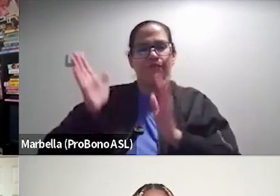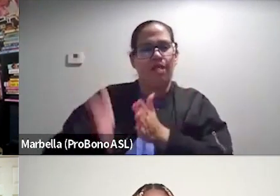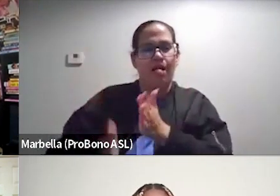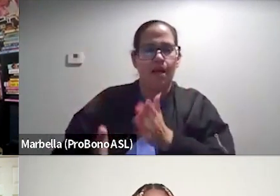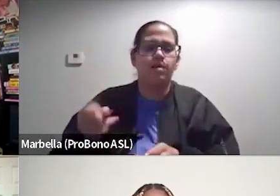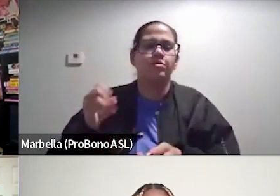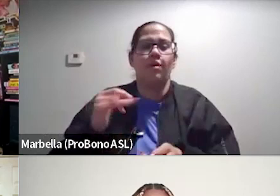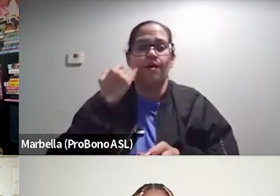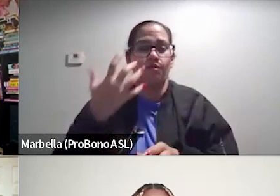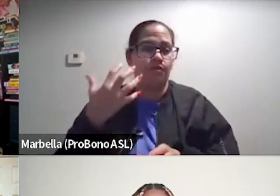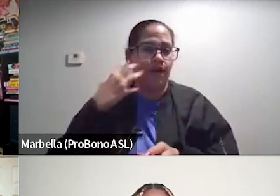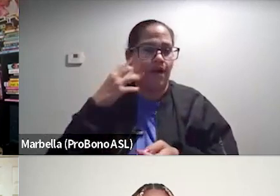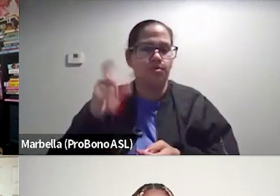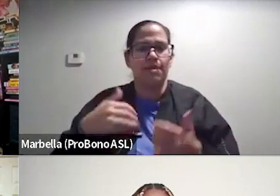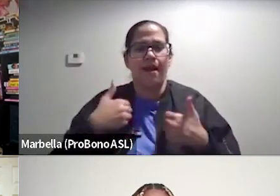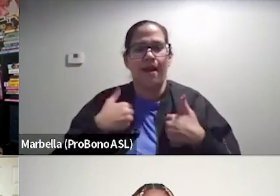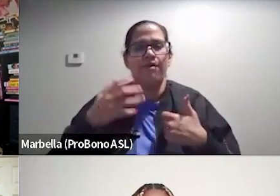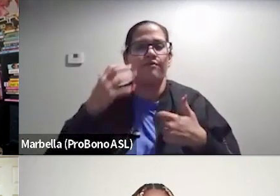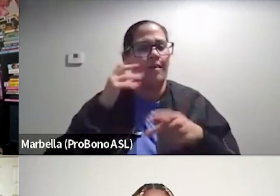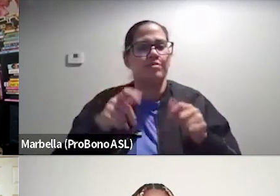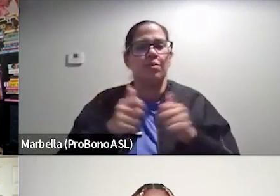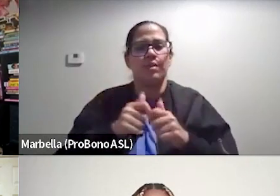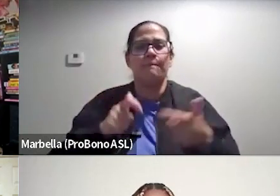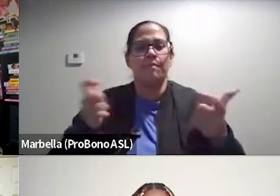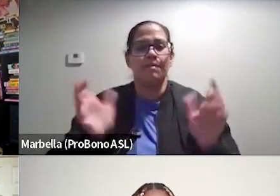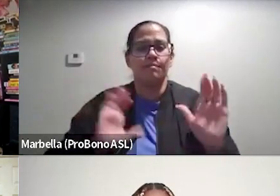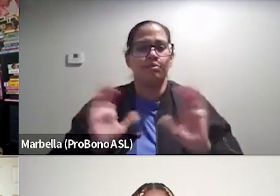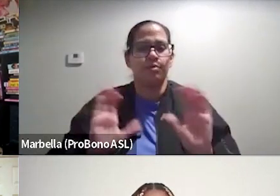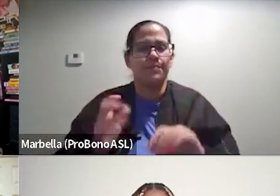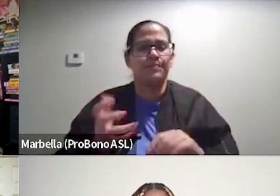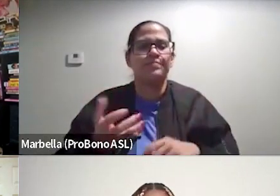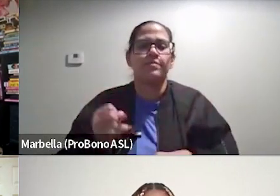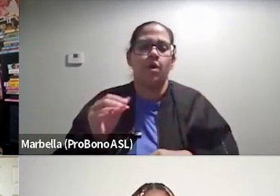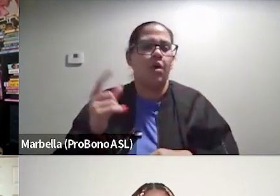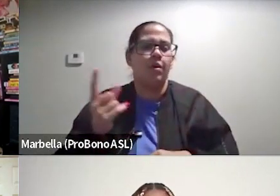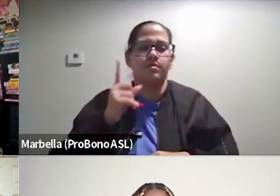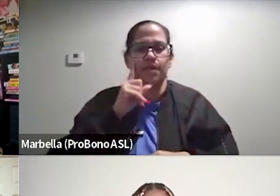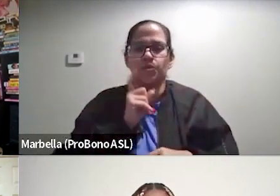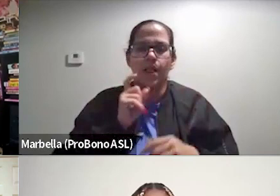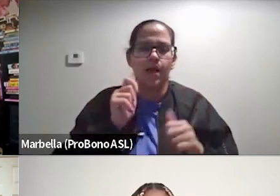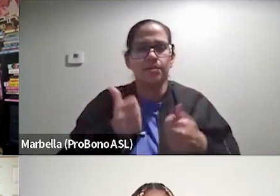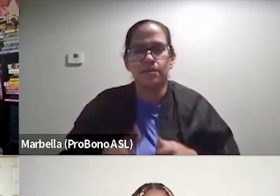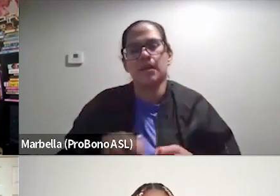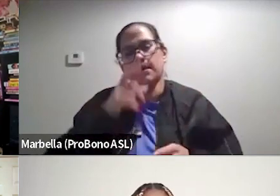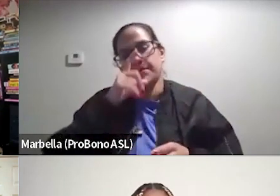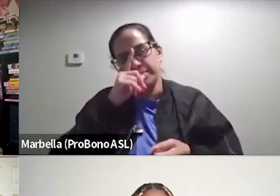if you're going to be fat, you got to have be a fat person with a big booty or something like that. So always this sexualizing or this kind of this body as